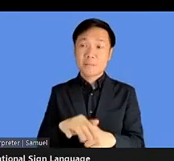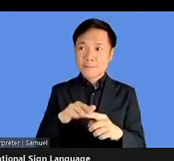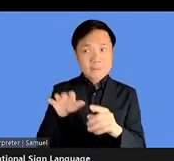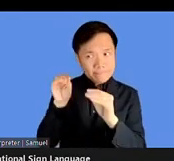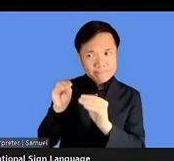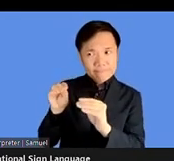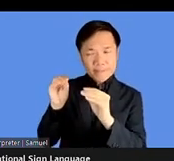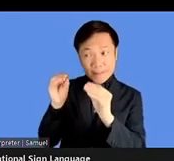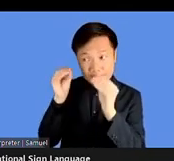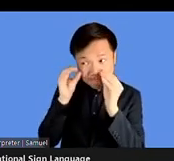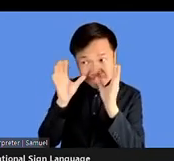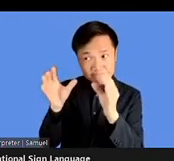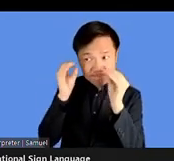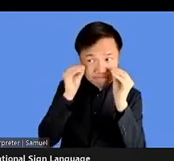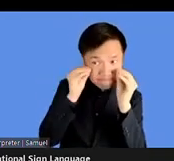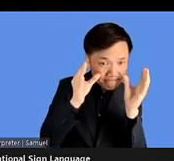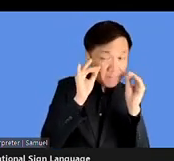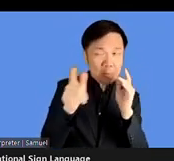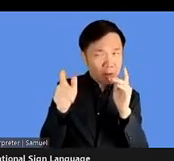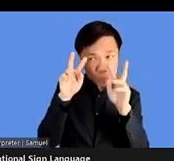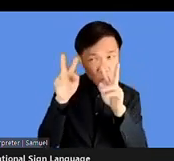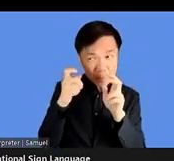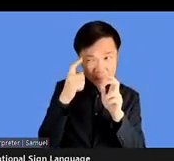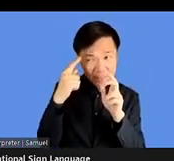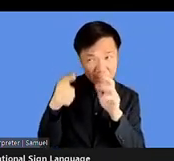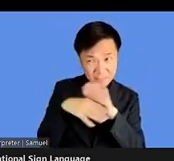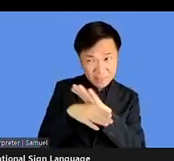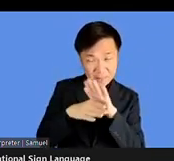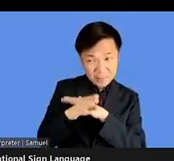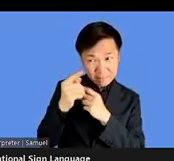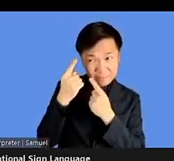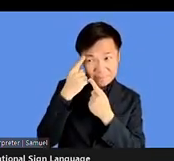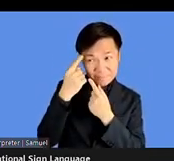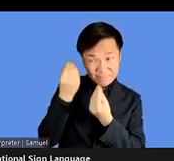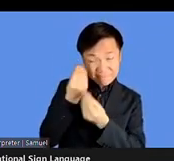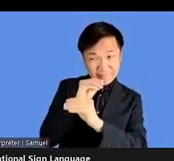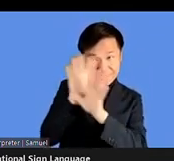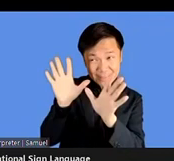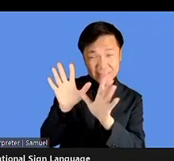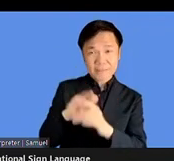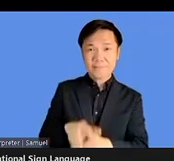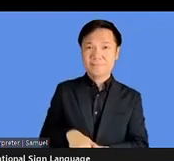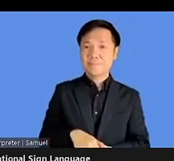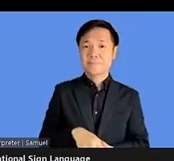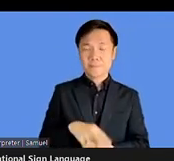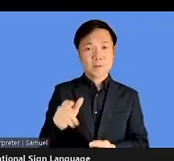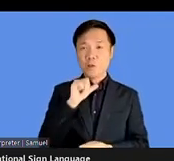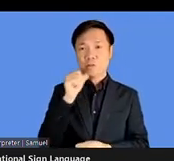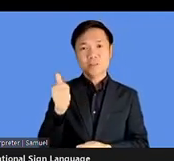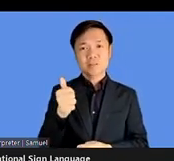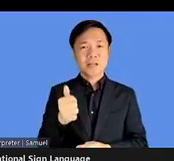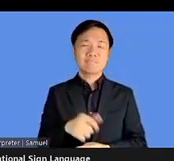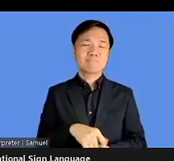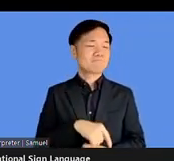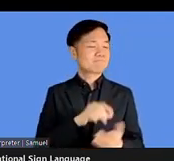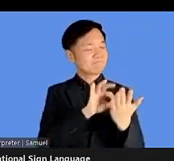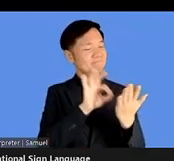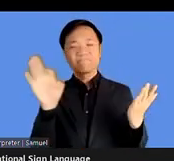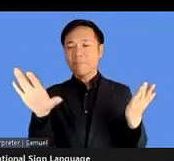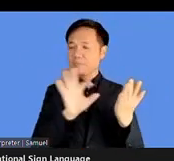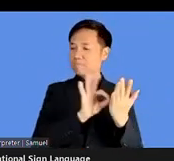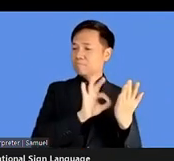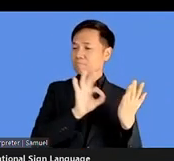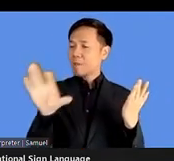about what accessibility is, that it's not some big bogeyman, that it's simply an essential part of